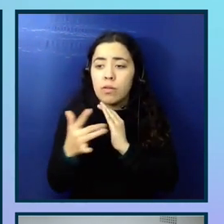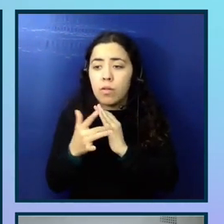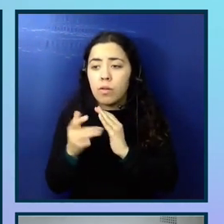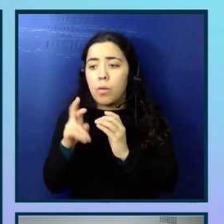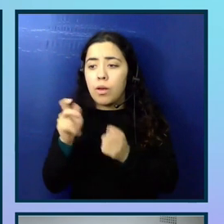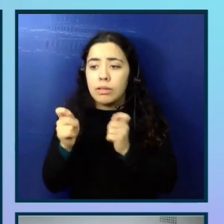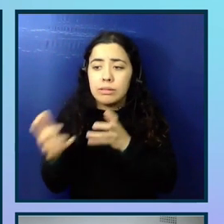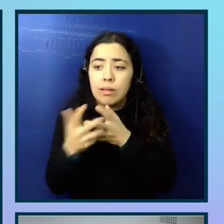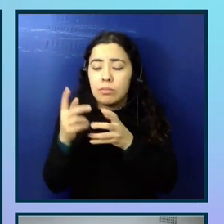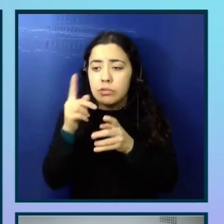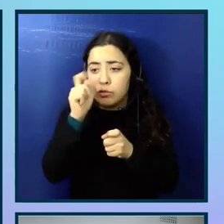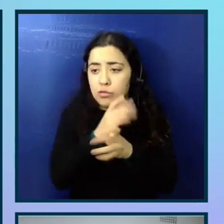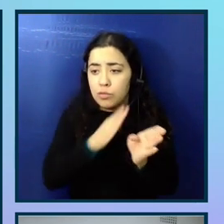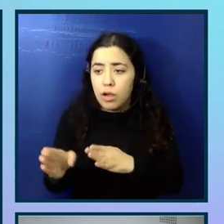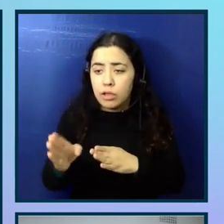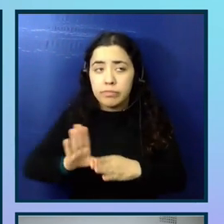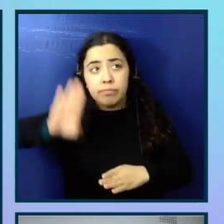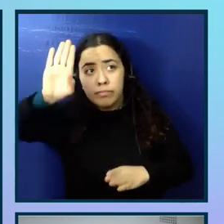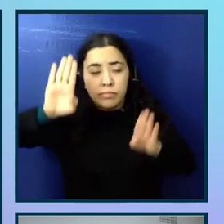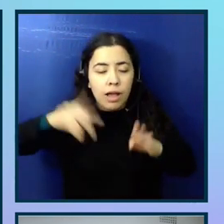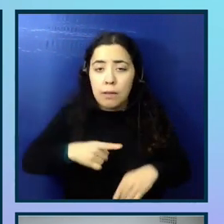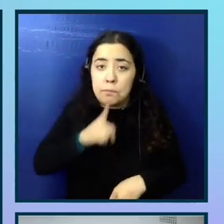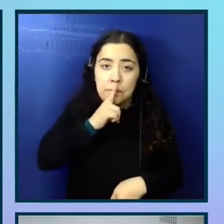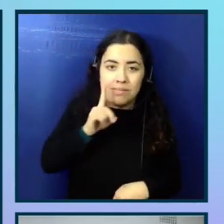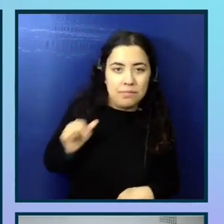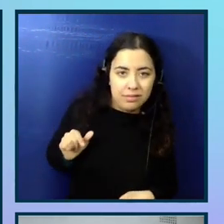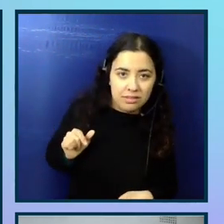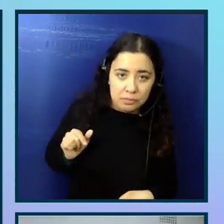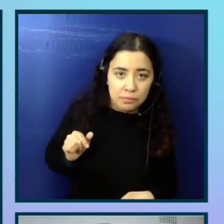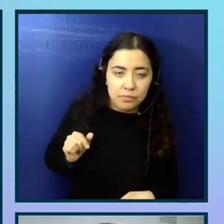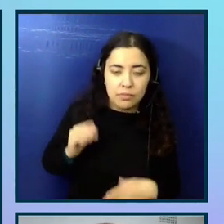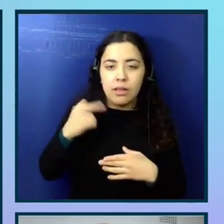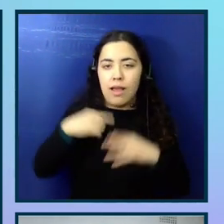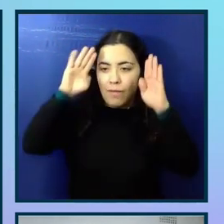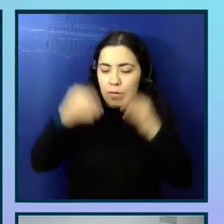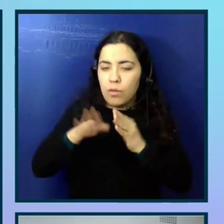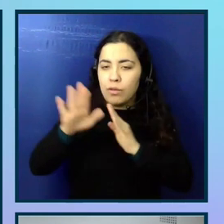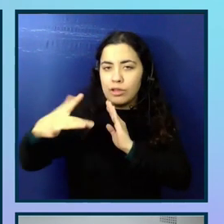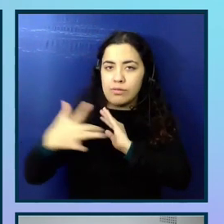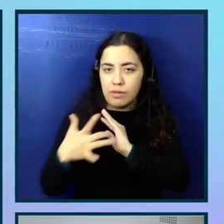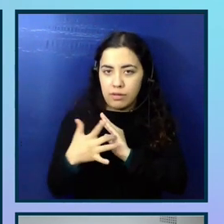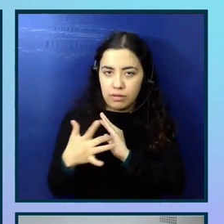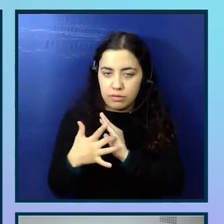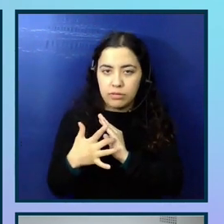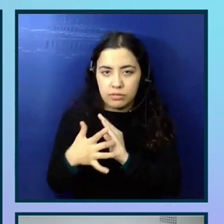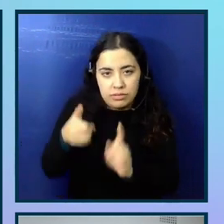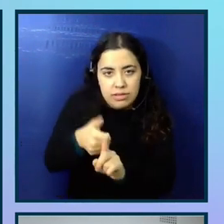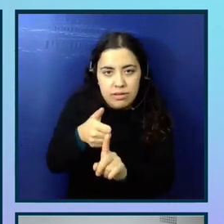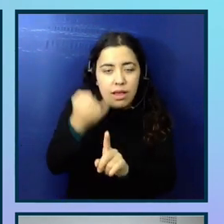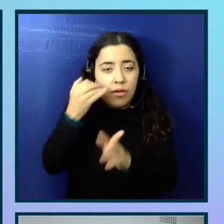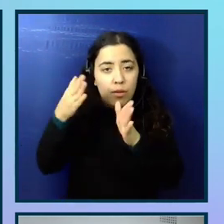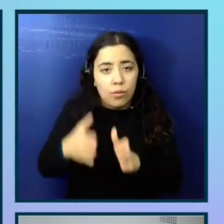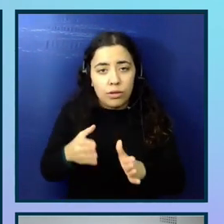don't specifically ask about the disability. So I'm focusing on the technology itself. And if a person